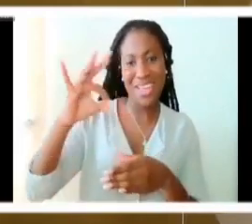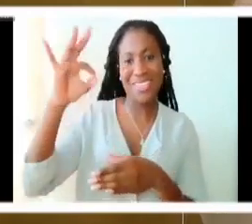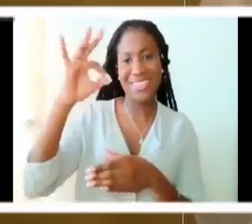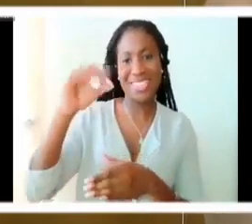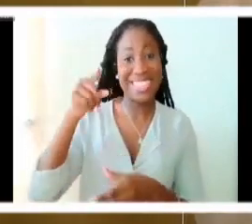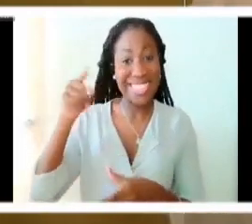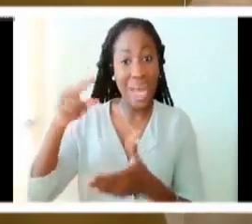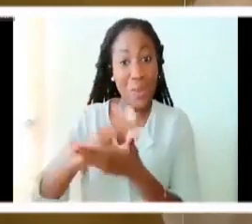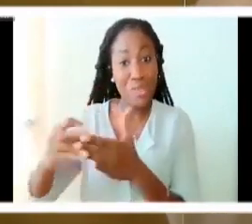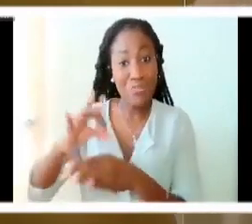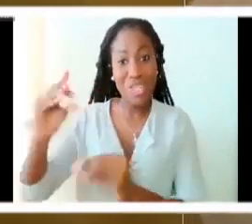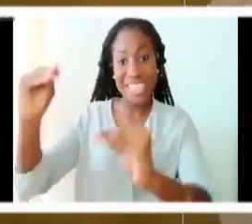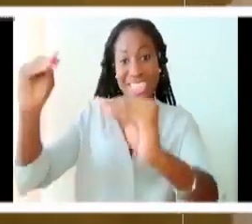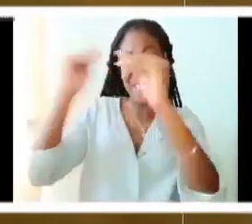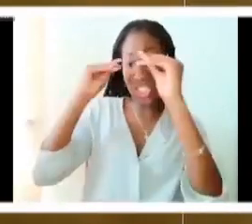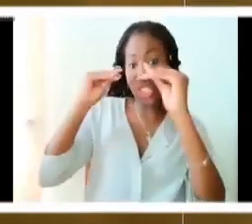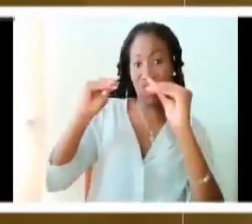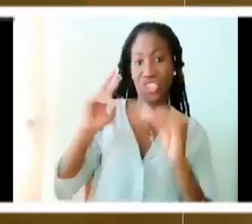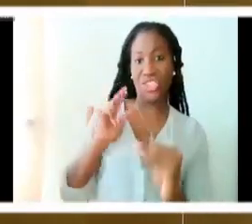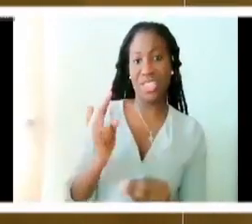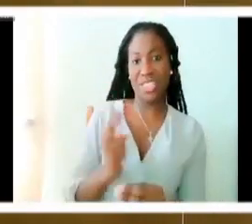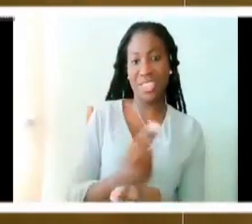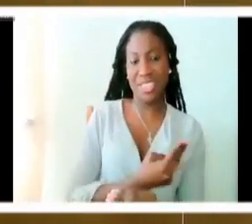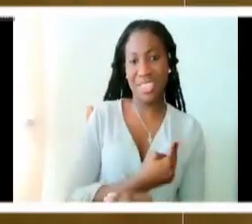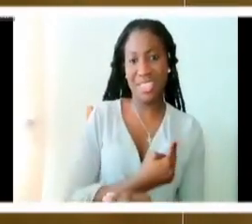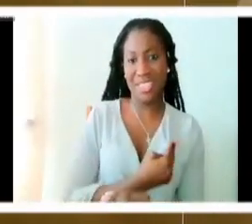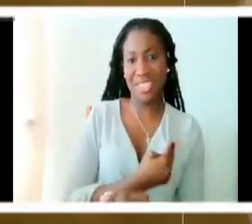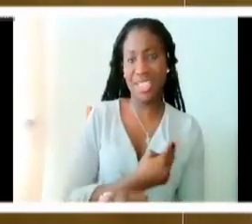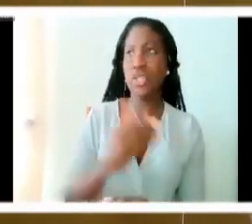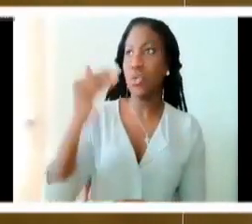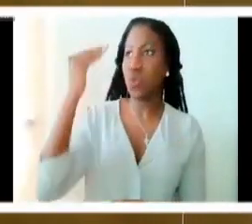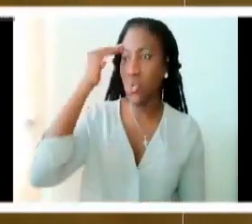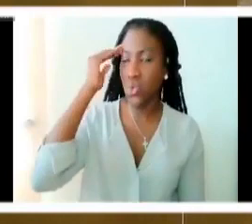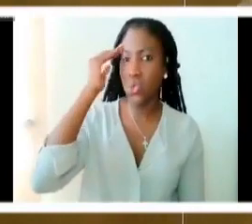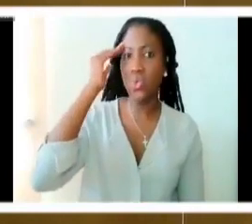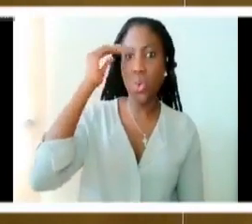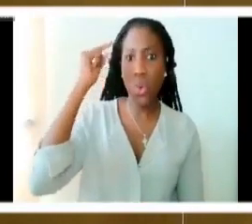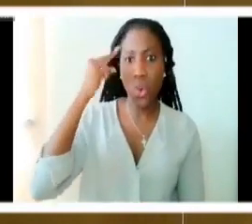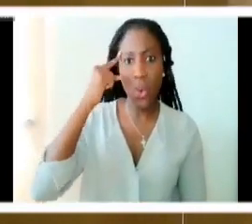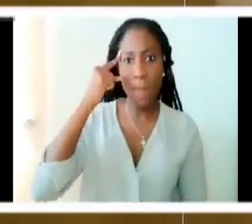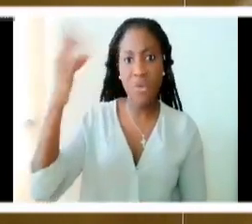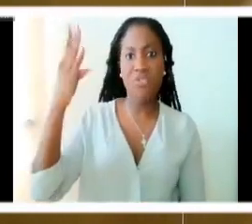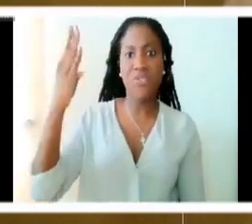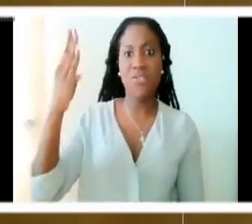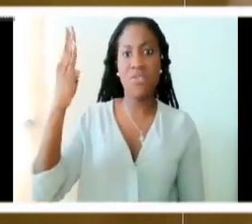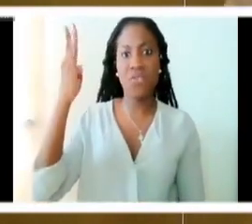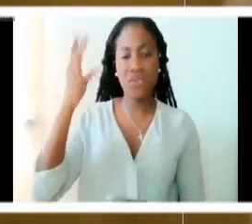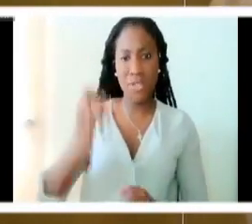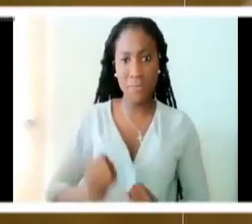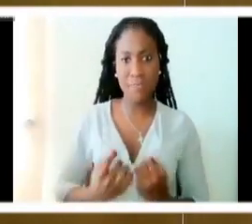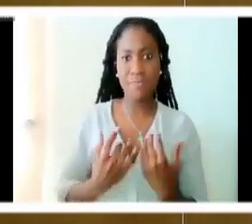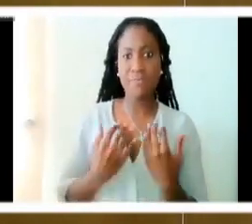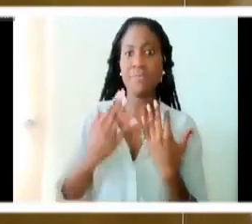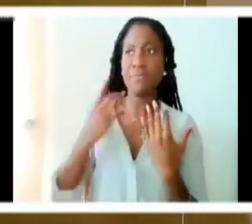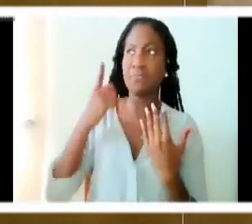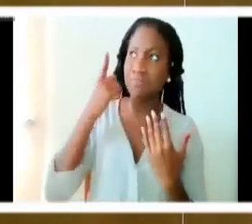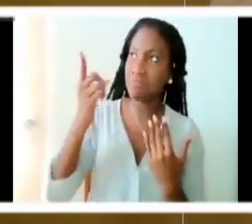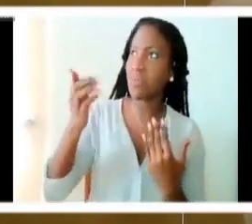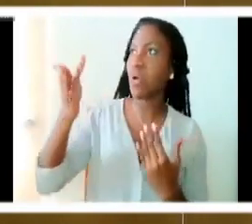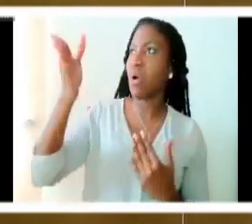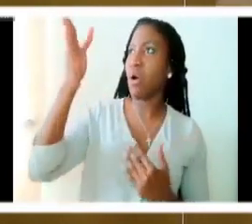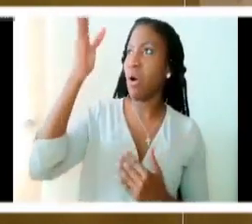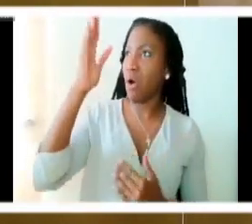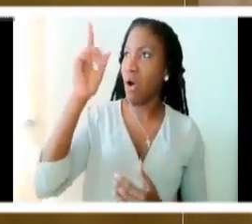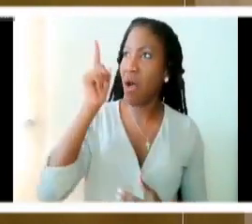us to cry out and recognize and to see and to believe and to live that this God is Father. A